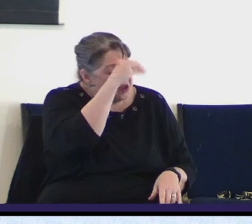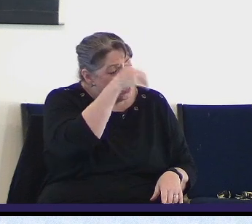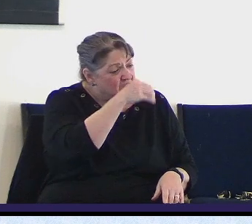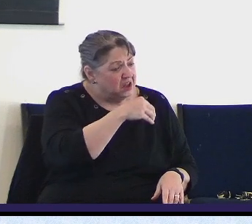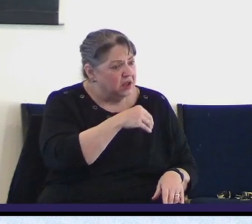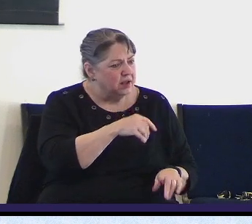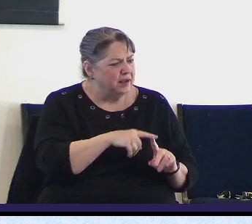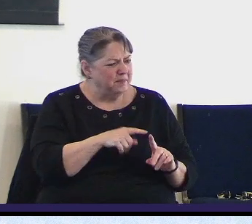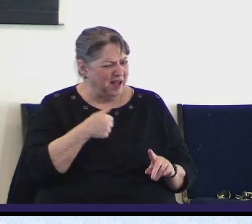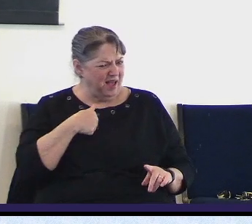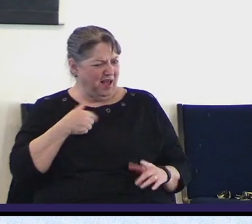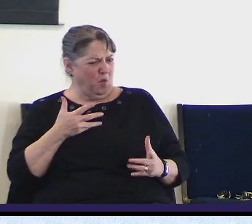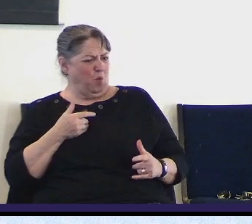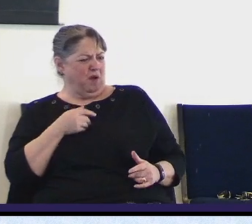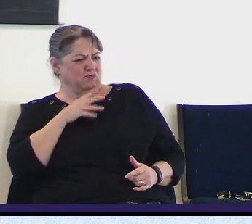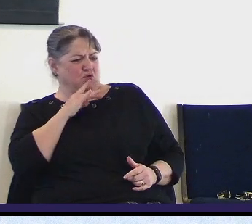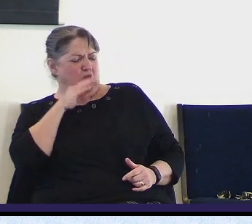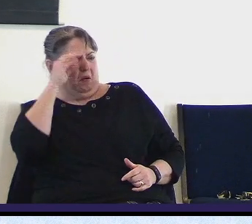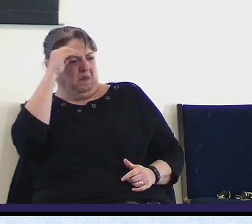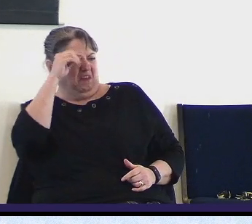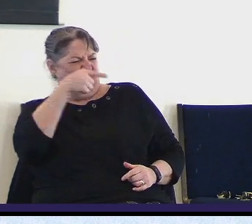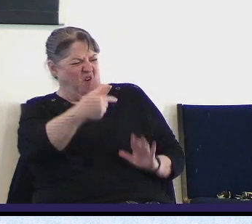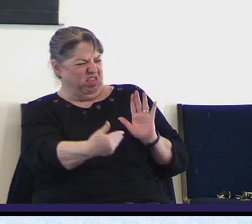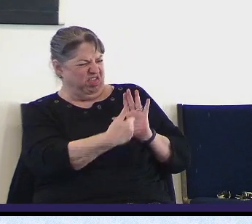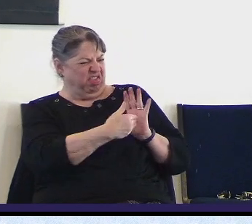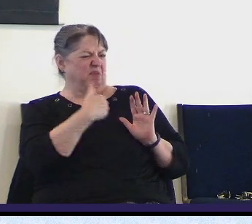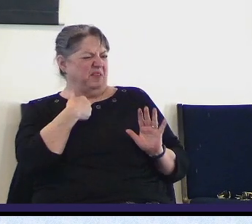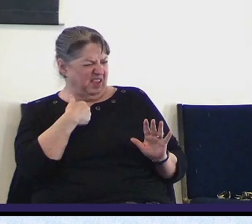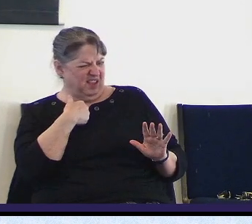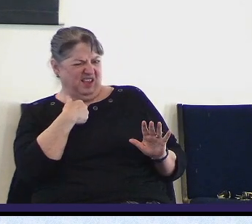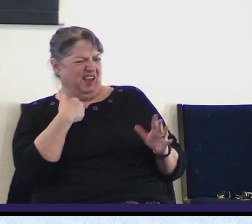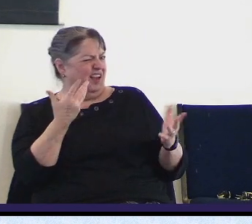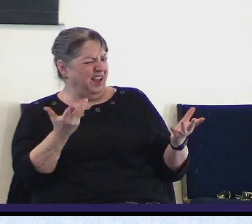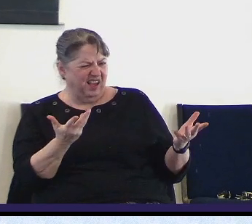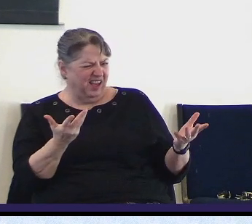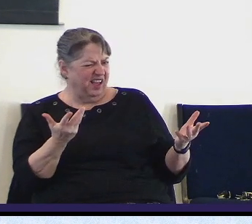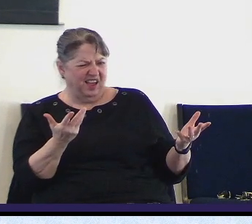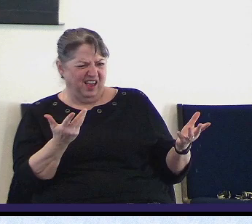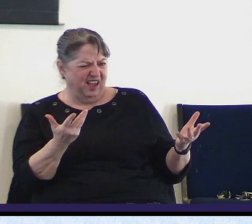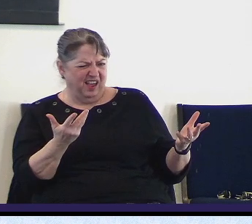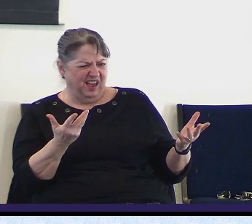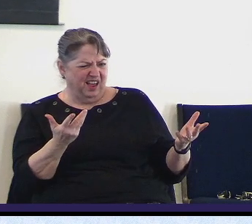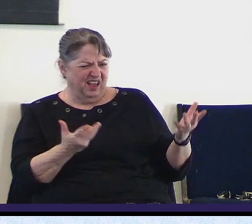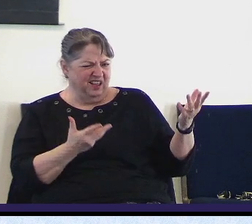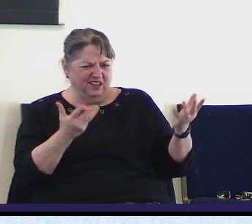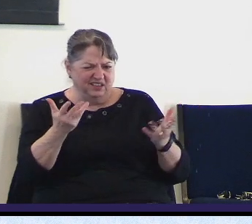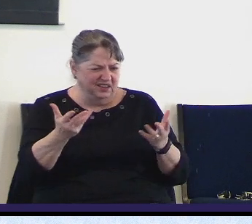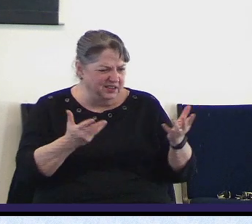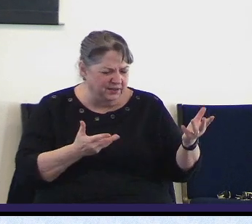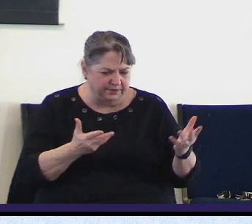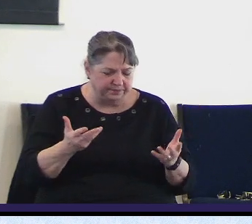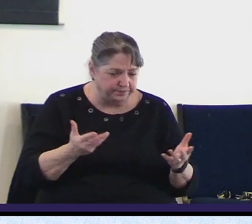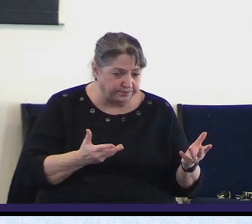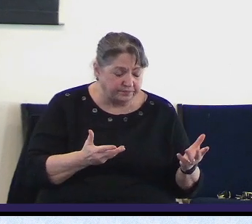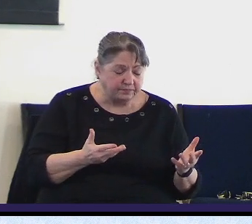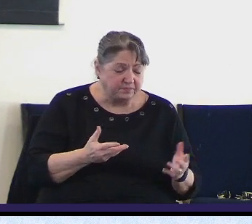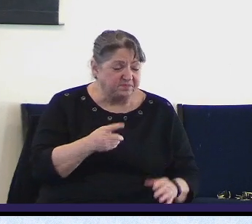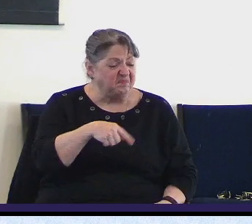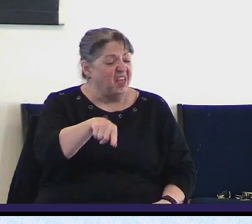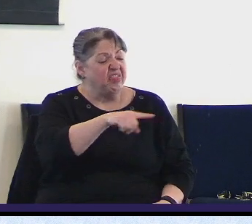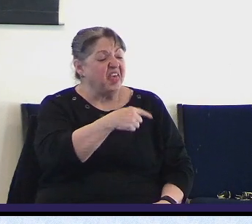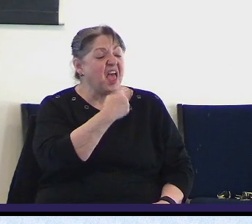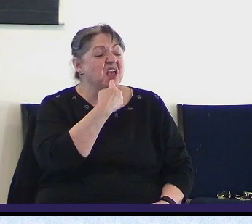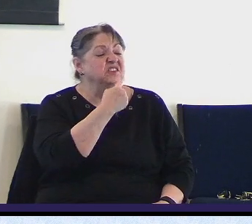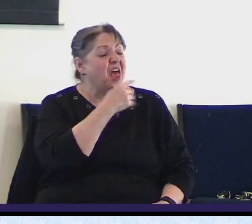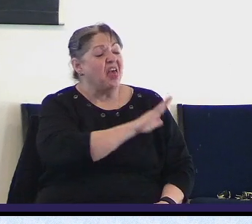what they were saying they wanted to say what they wanted to say as they wanted to say regardless of what it was regardless of